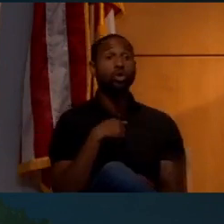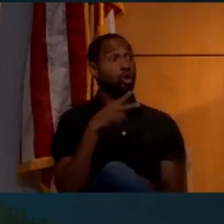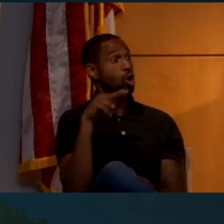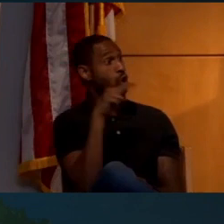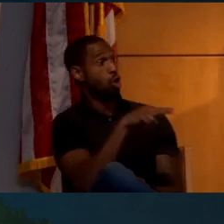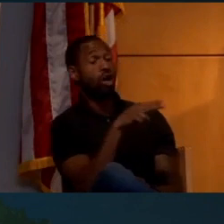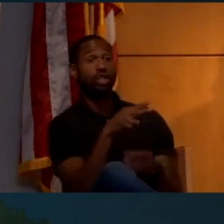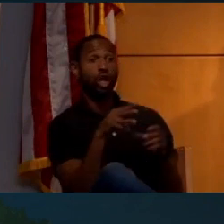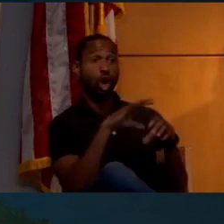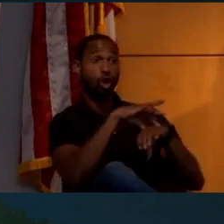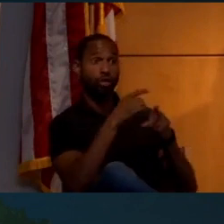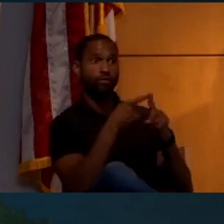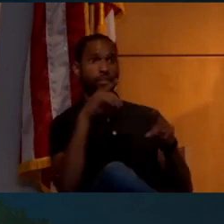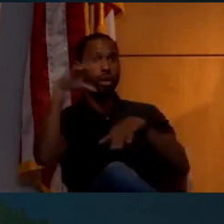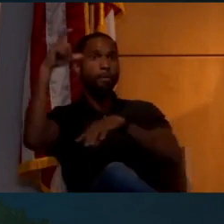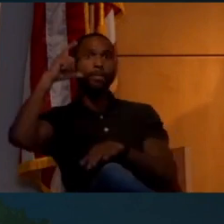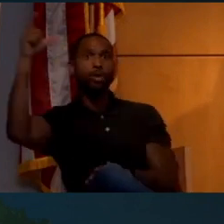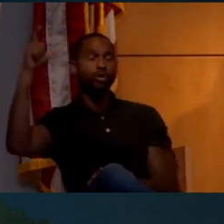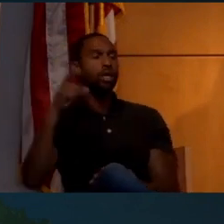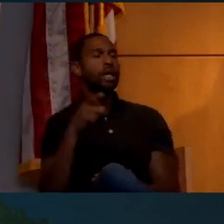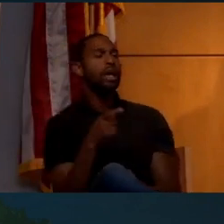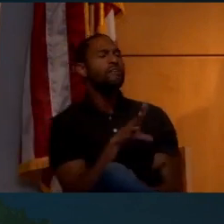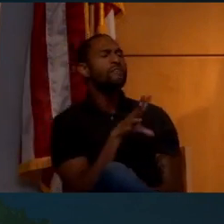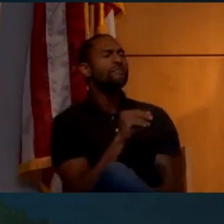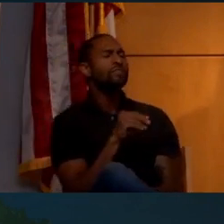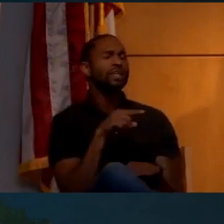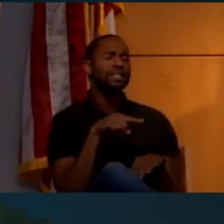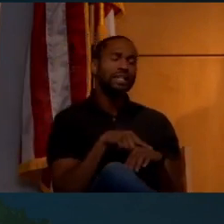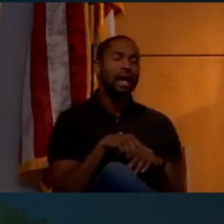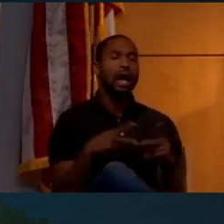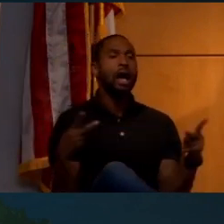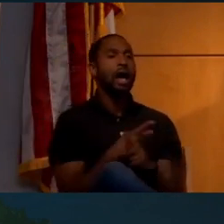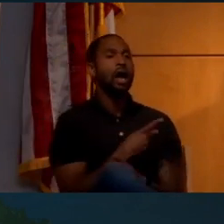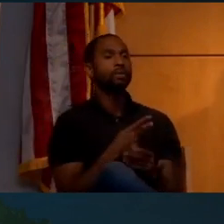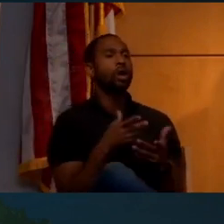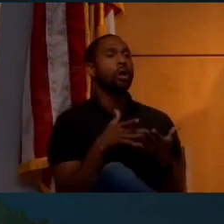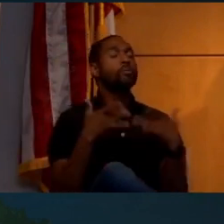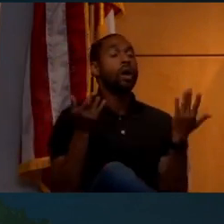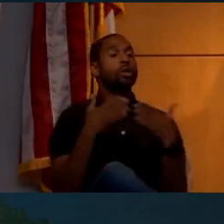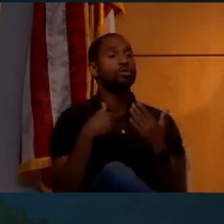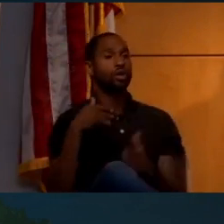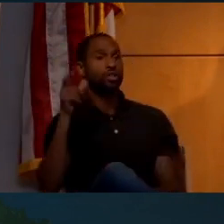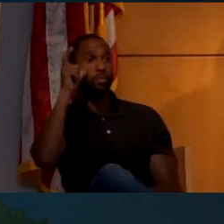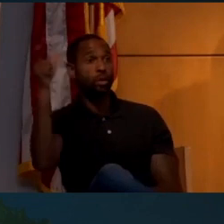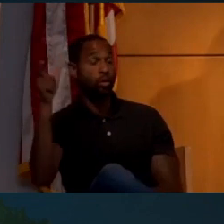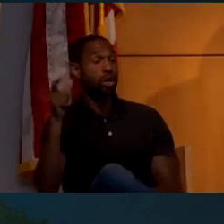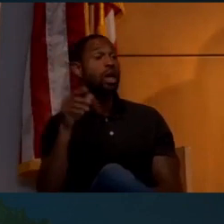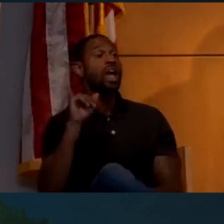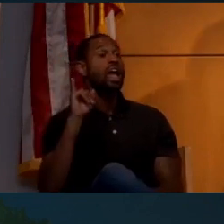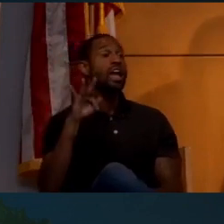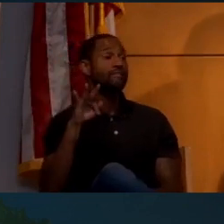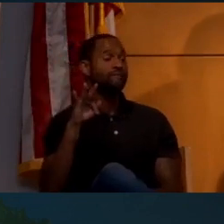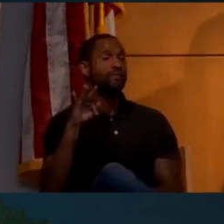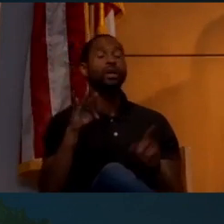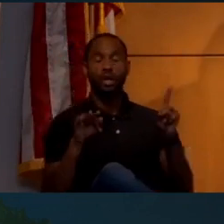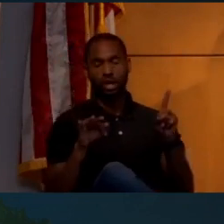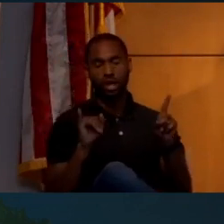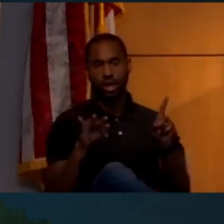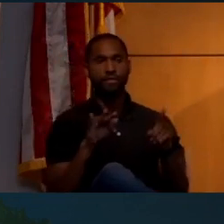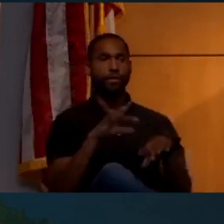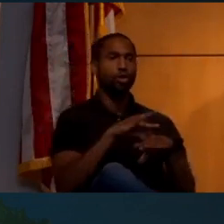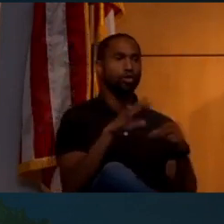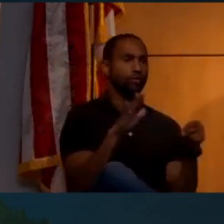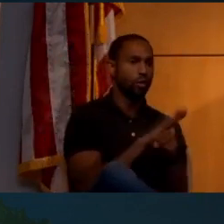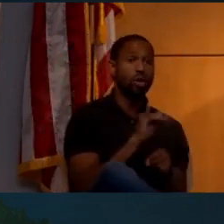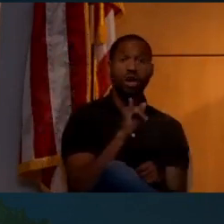bright the Earth is from the Moon, it's about 50 times brighter than the full Moon, which is a lot. If the Earth is full, I should say. If the Earth